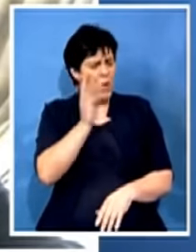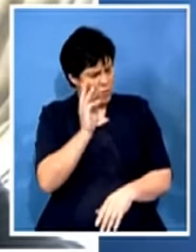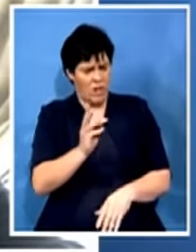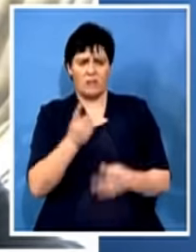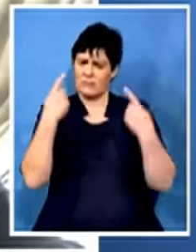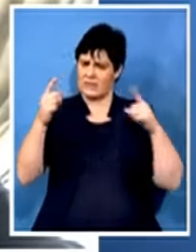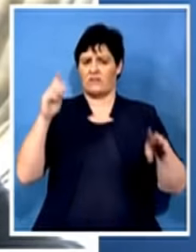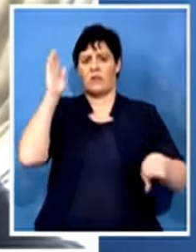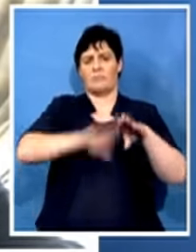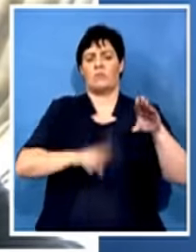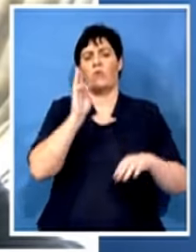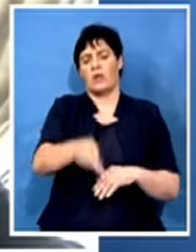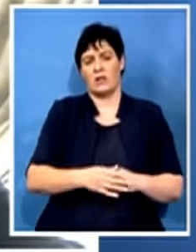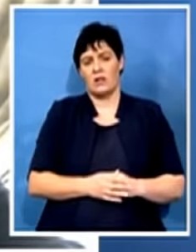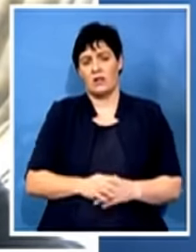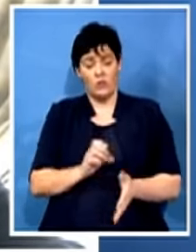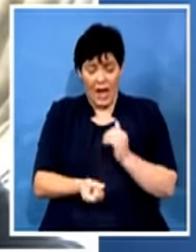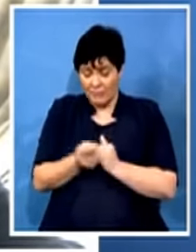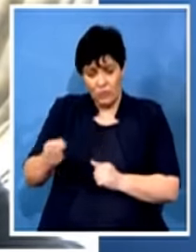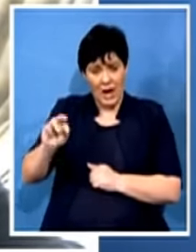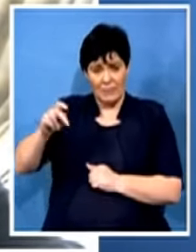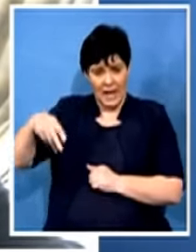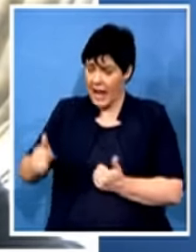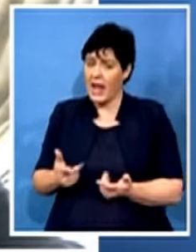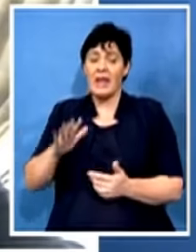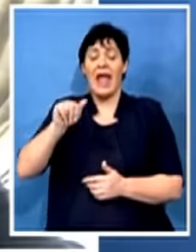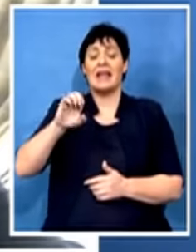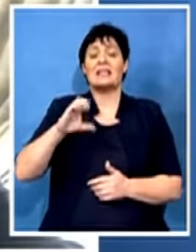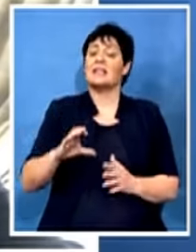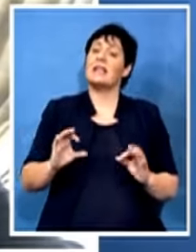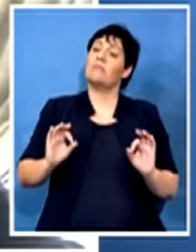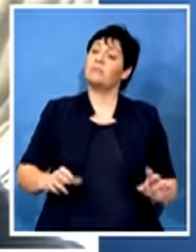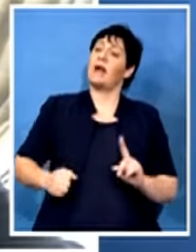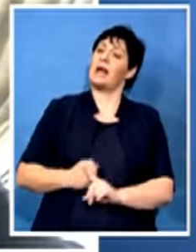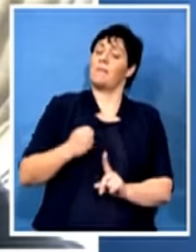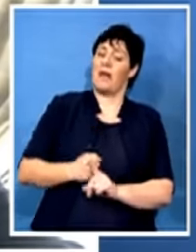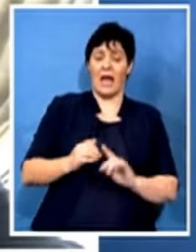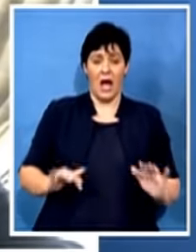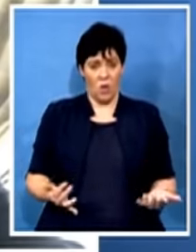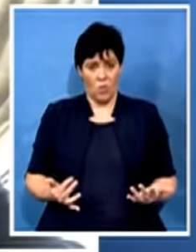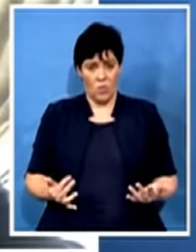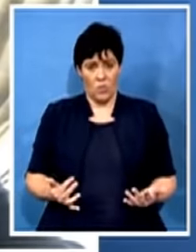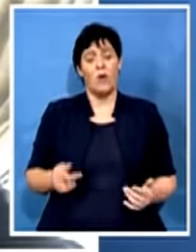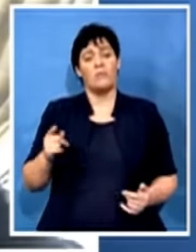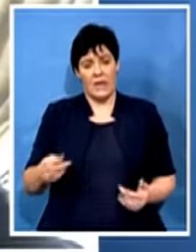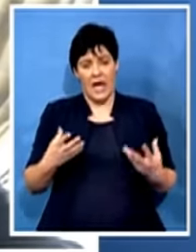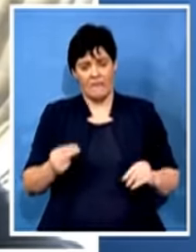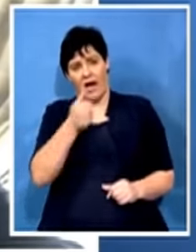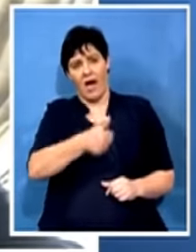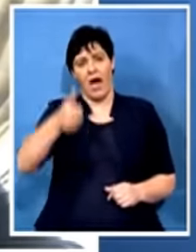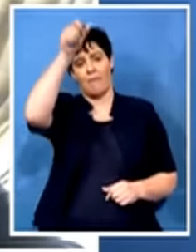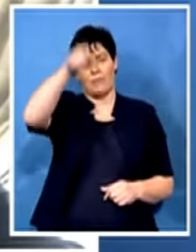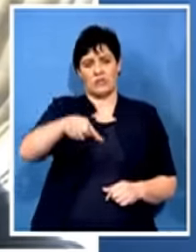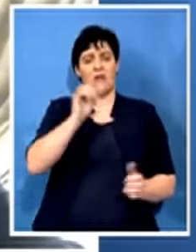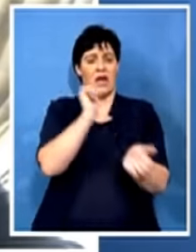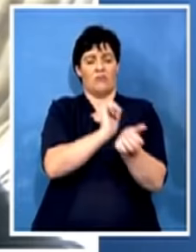and the ANC can only be effectively campaigned on the virtue that they've got high-profile politicians being arrested, but it is